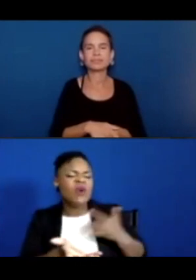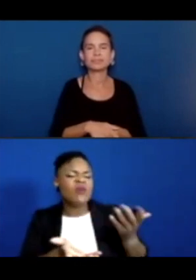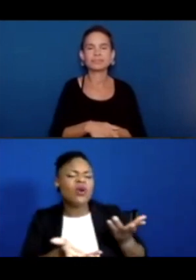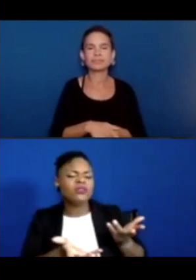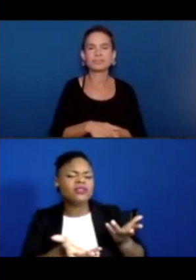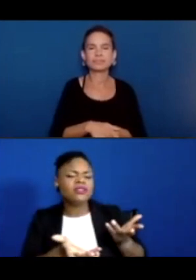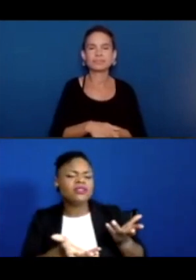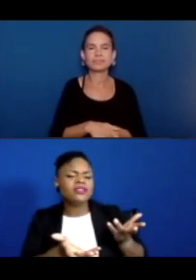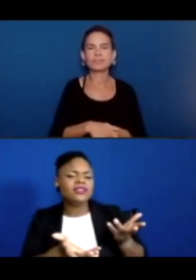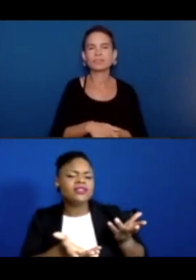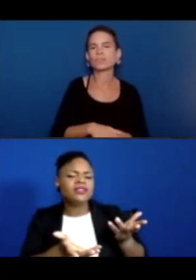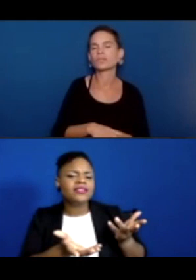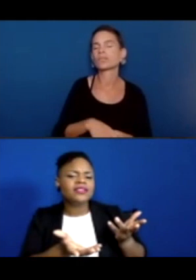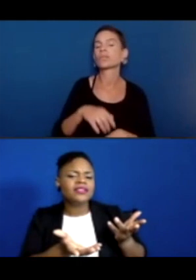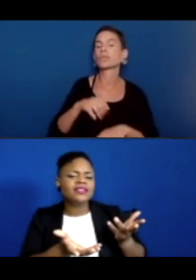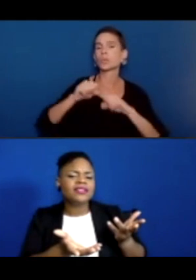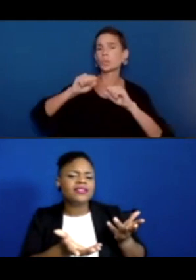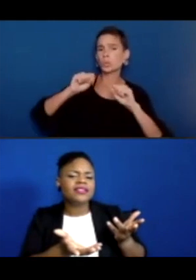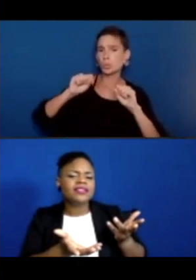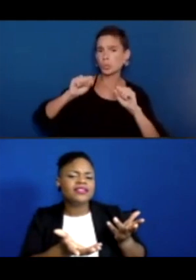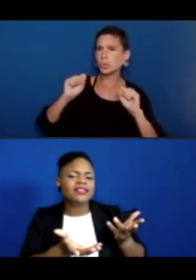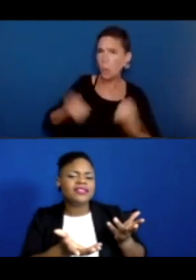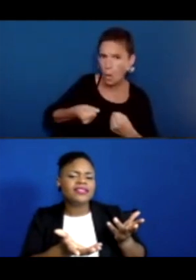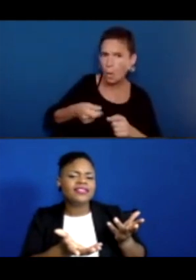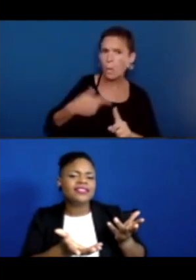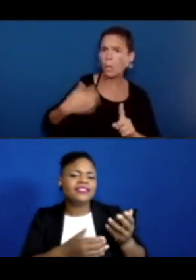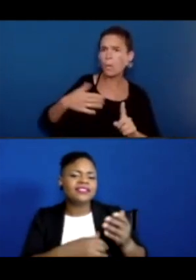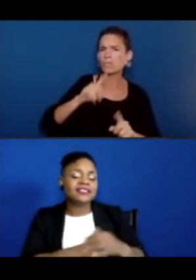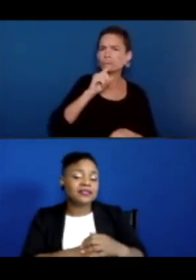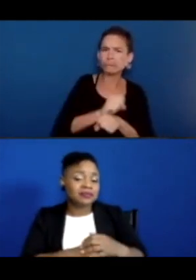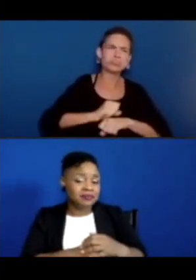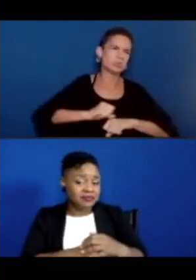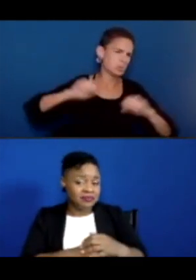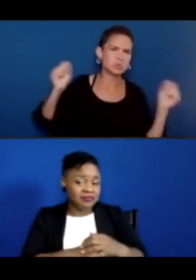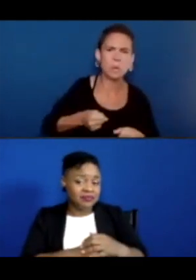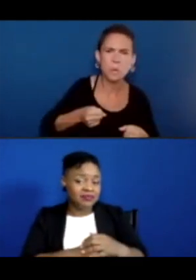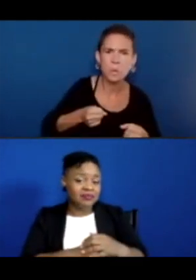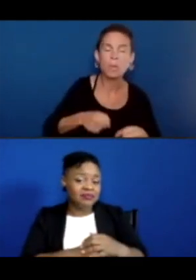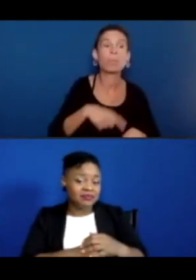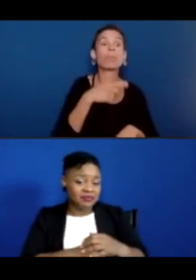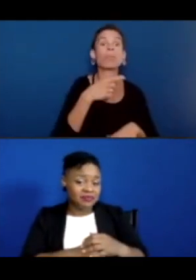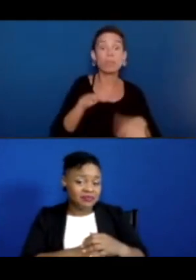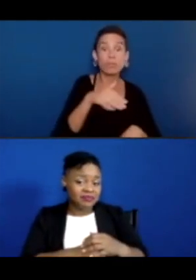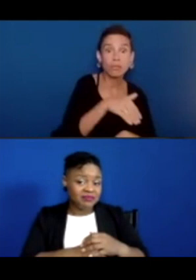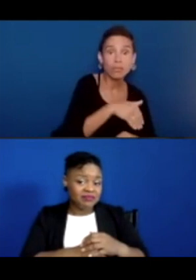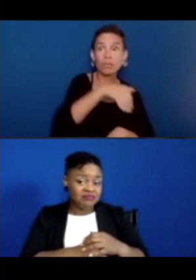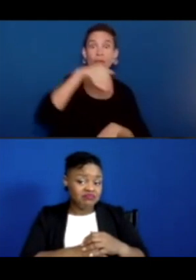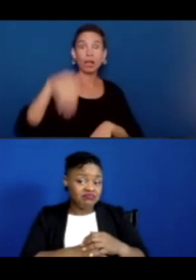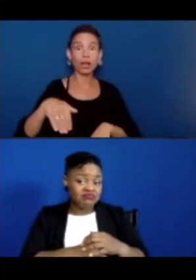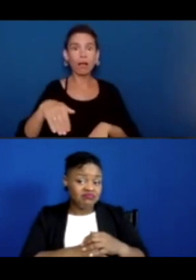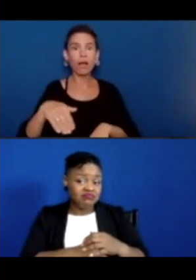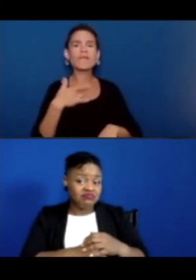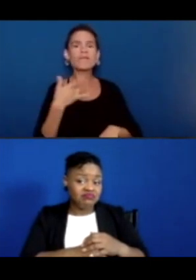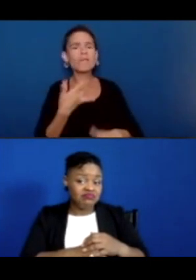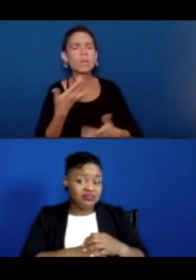cold, really cold. But then when you go in here, you feel warm and cold. It's half cold. And then when you put it back in,